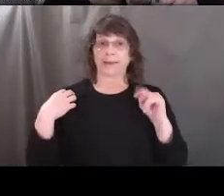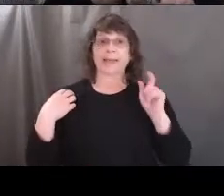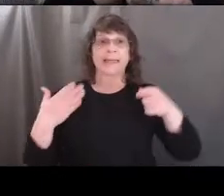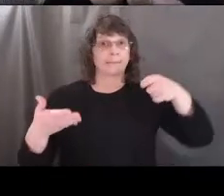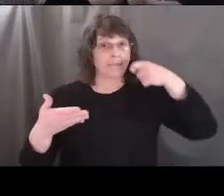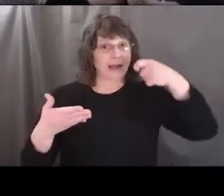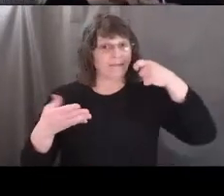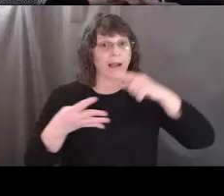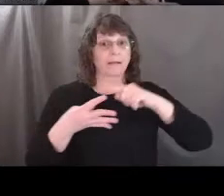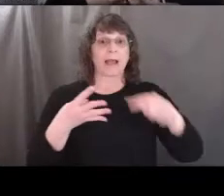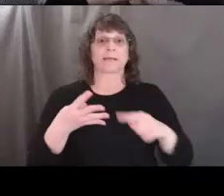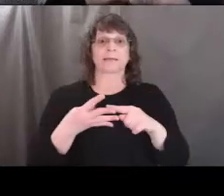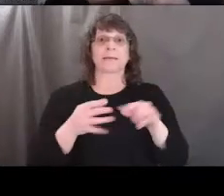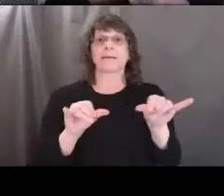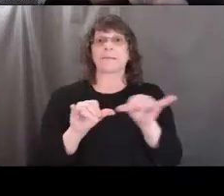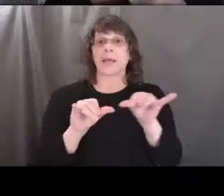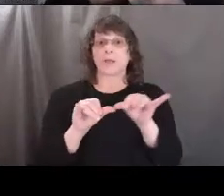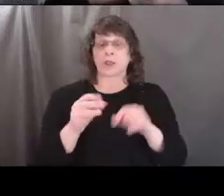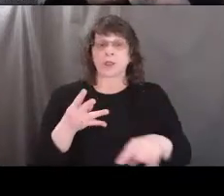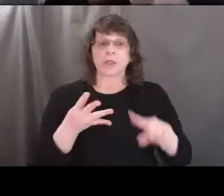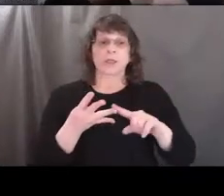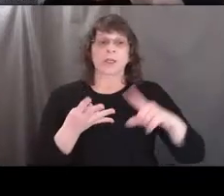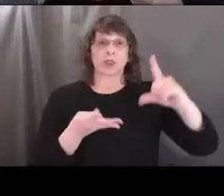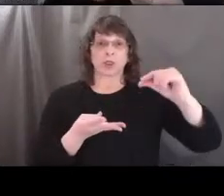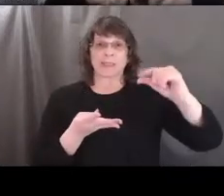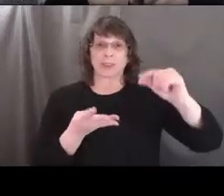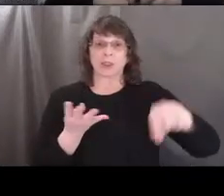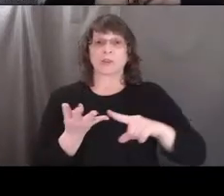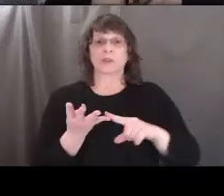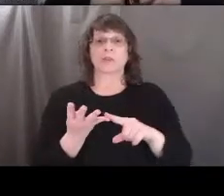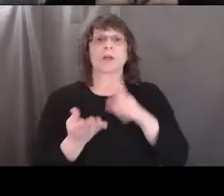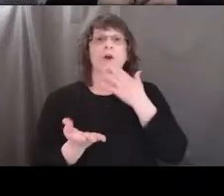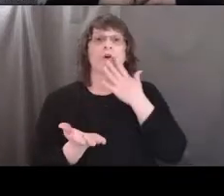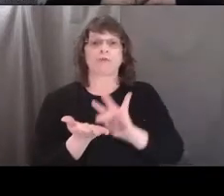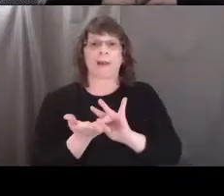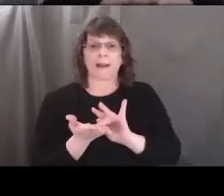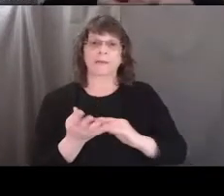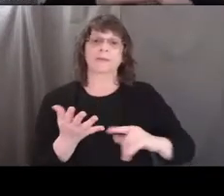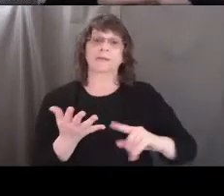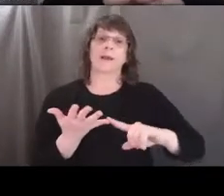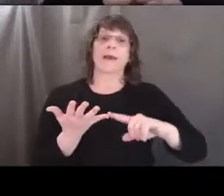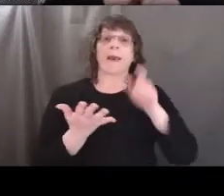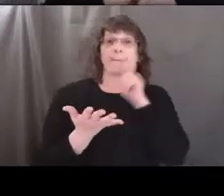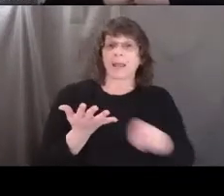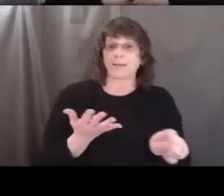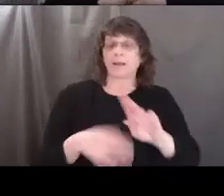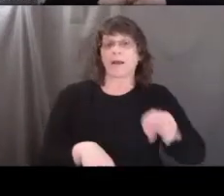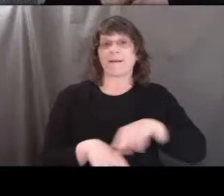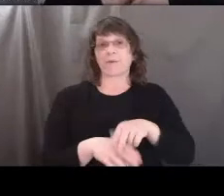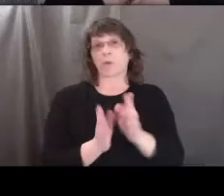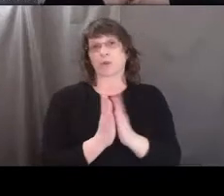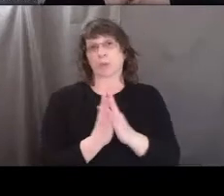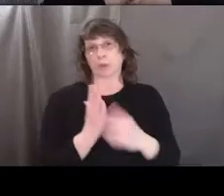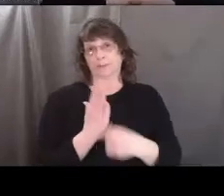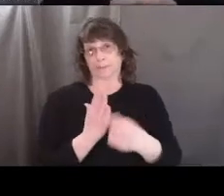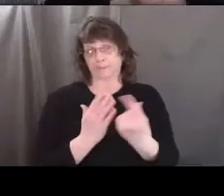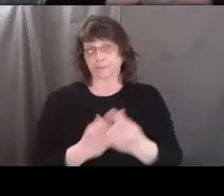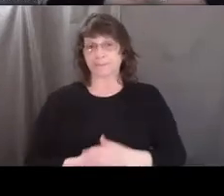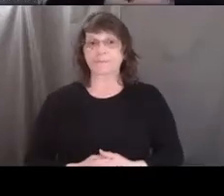glass, your tape measure, tweezers, crayons, your pencil, and of course, your field study notebook.